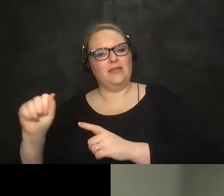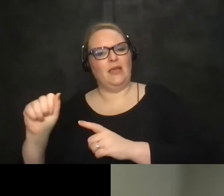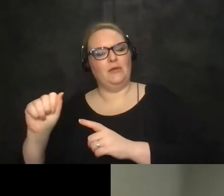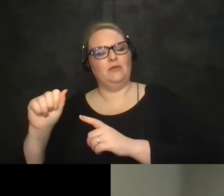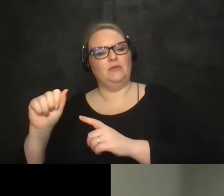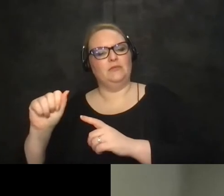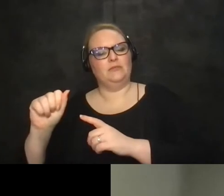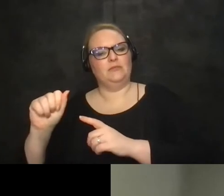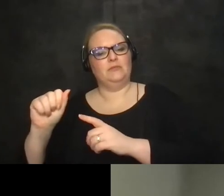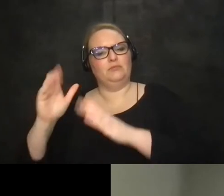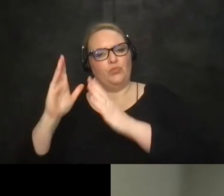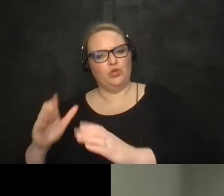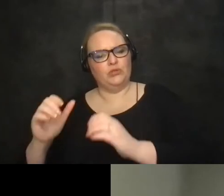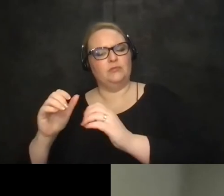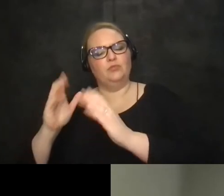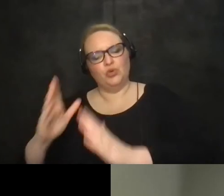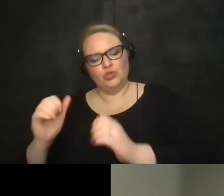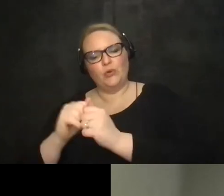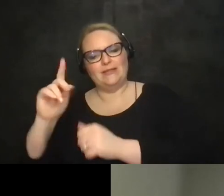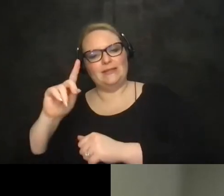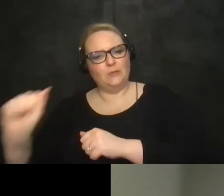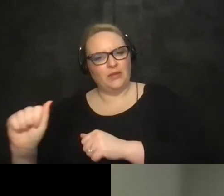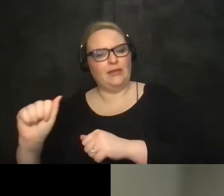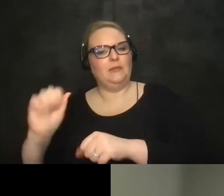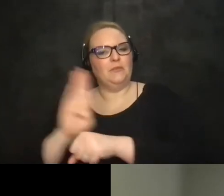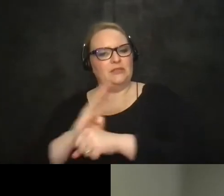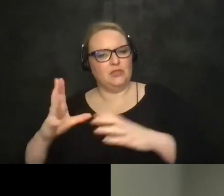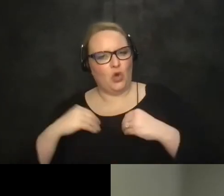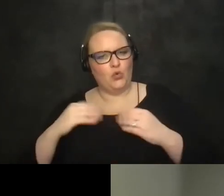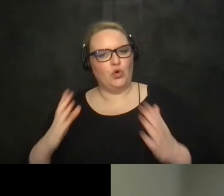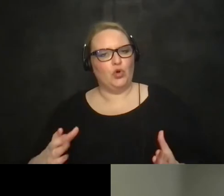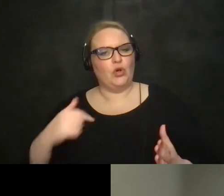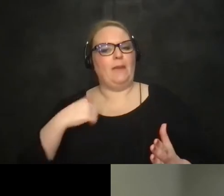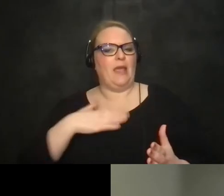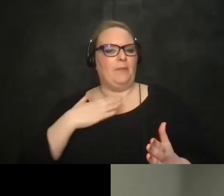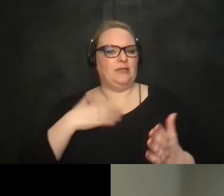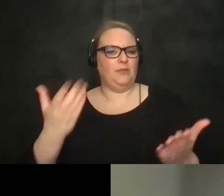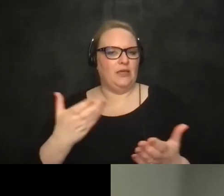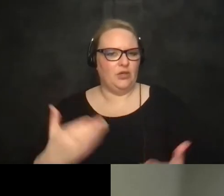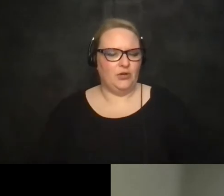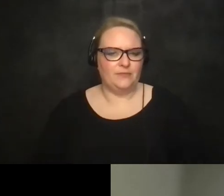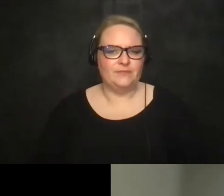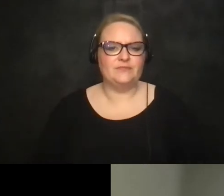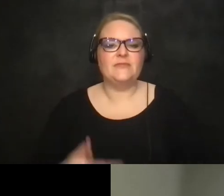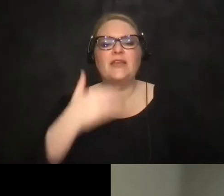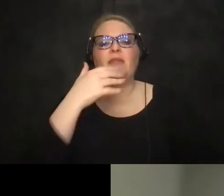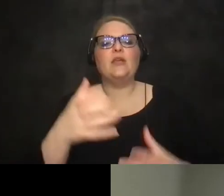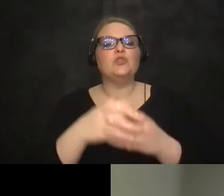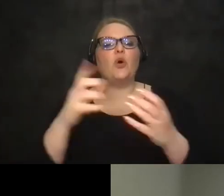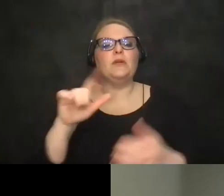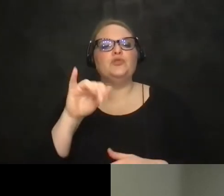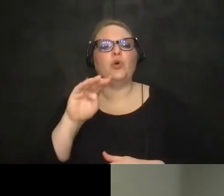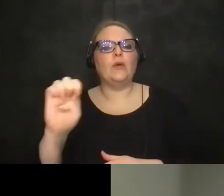any stage of their business i'm super happy to be here thank you so much zoe